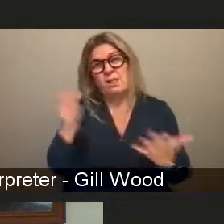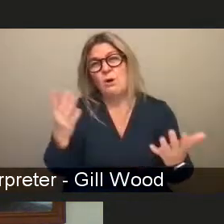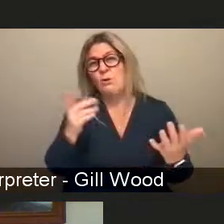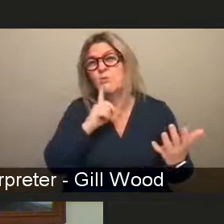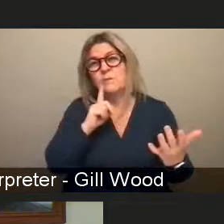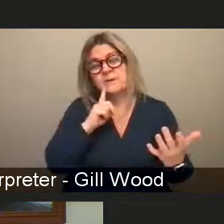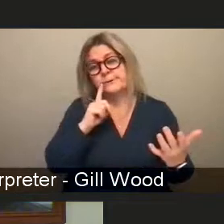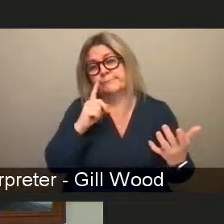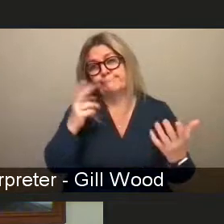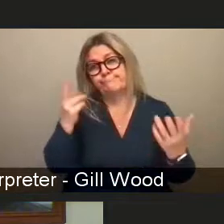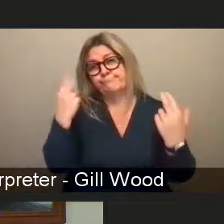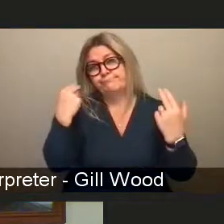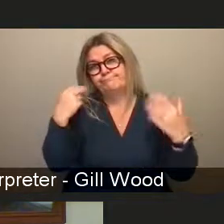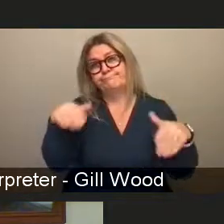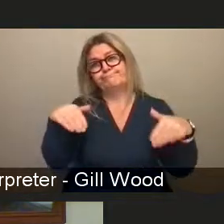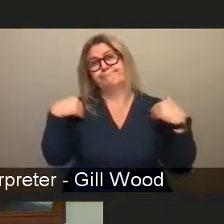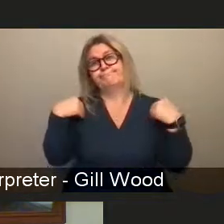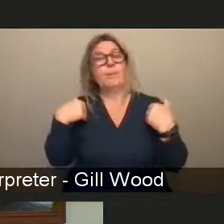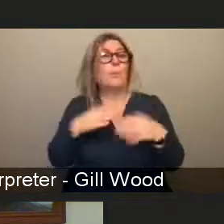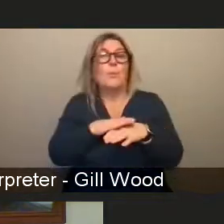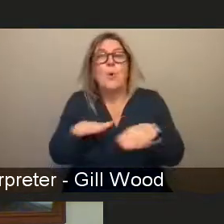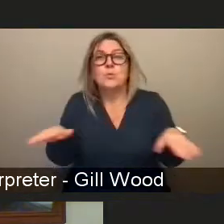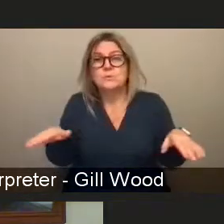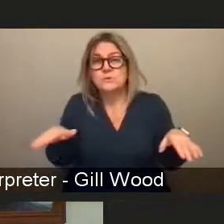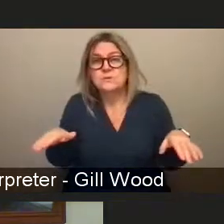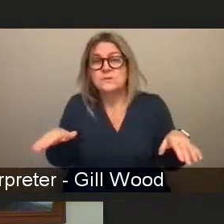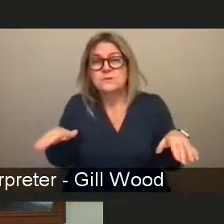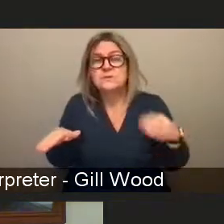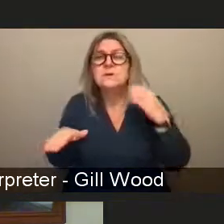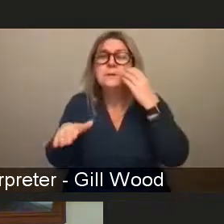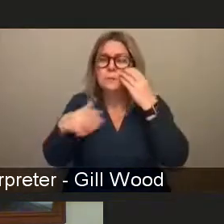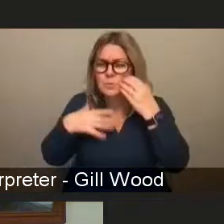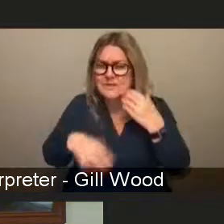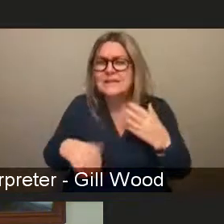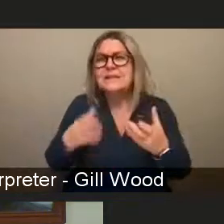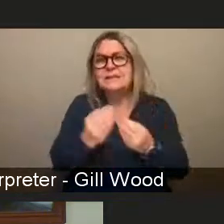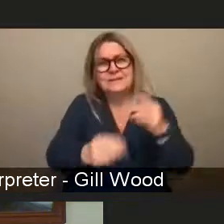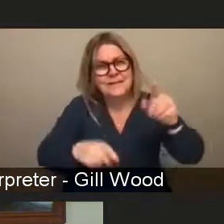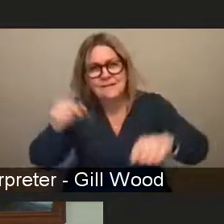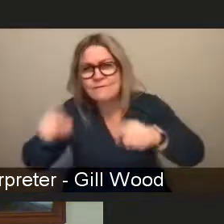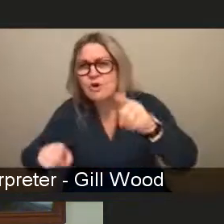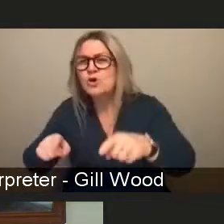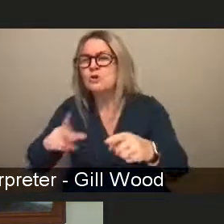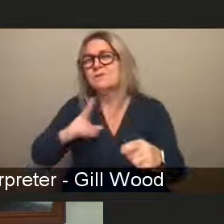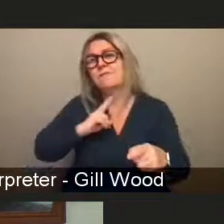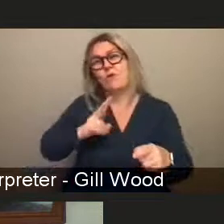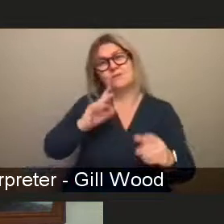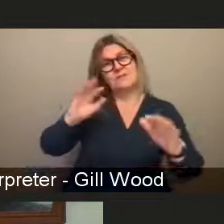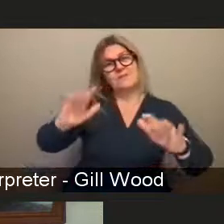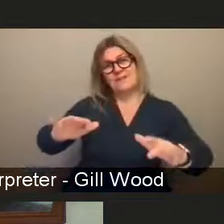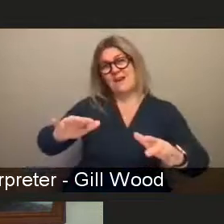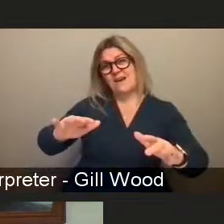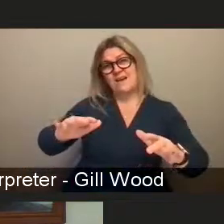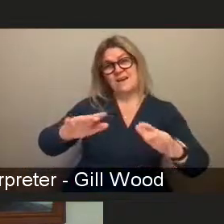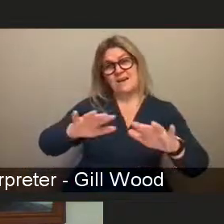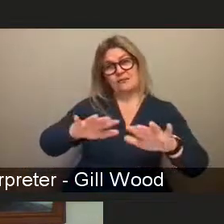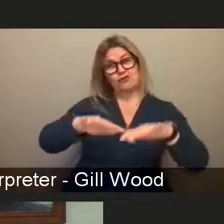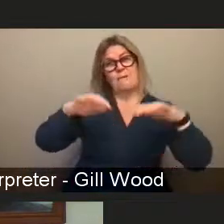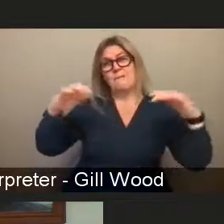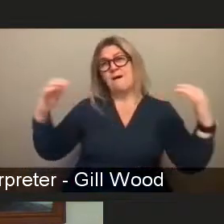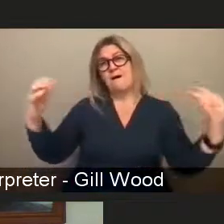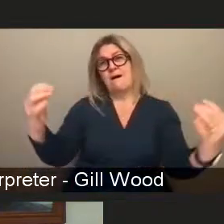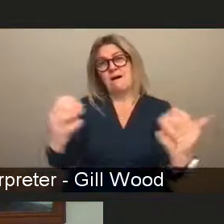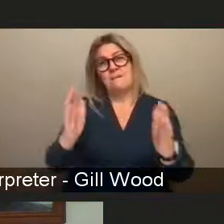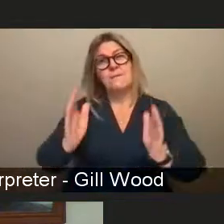public life as it will impact in future policy making and we need diverse voices in our chambers to challenge and so those are very good